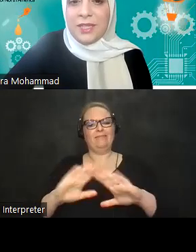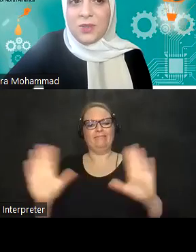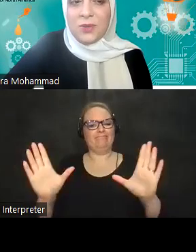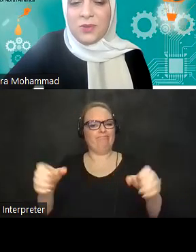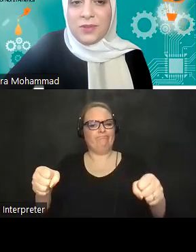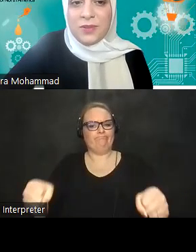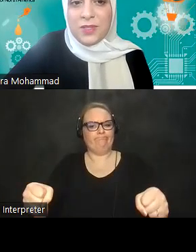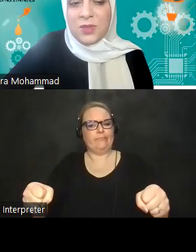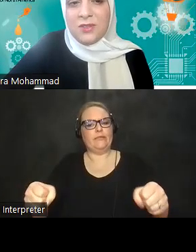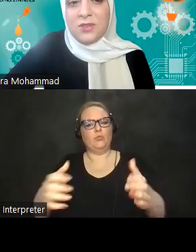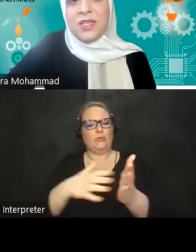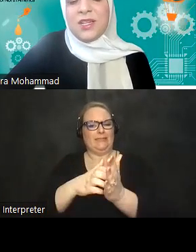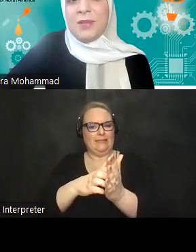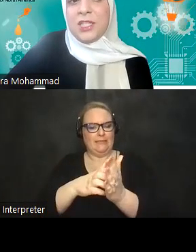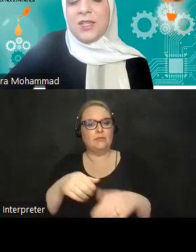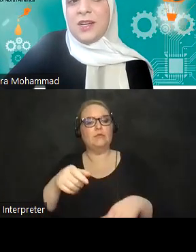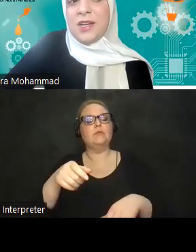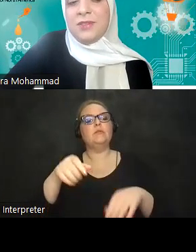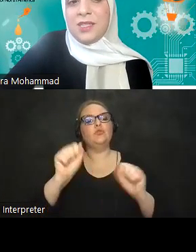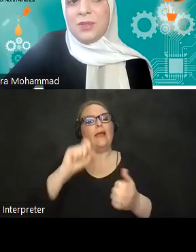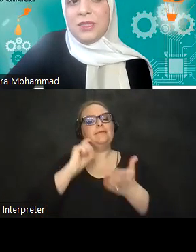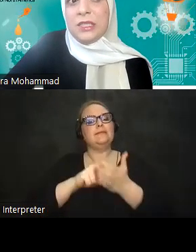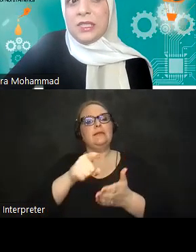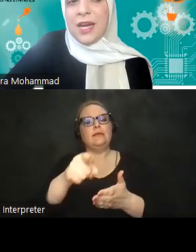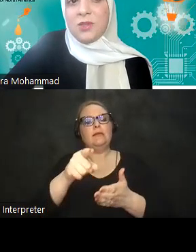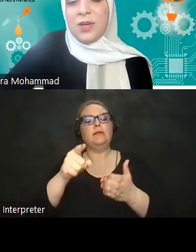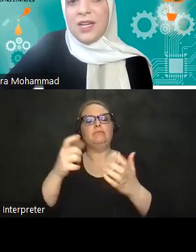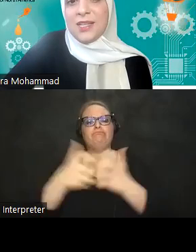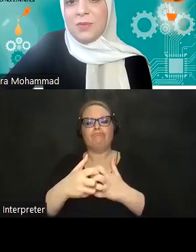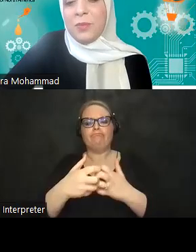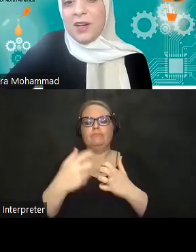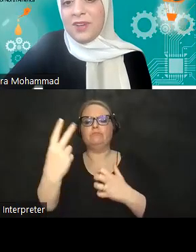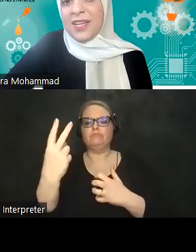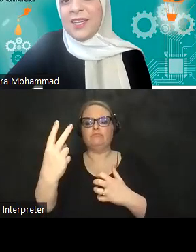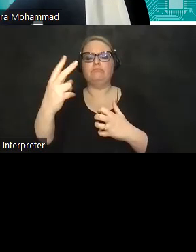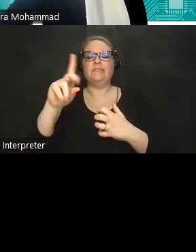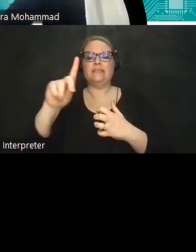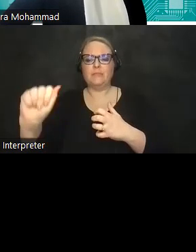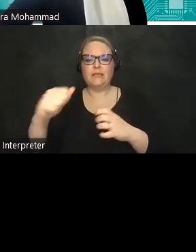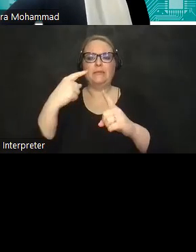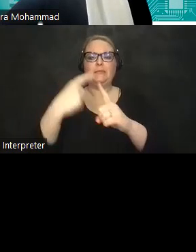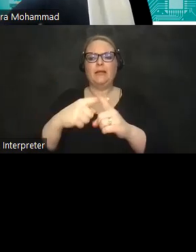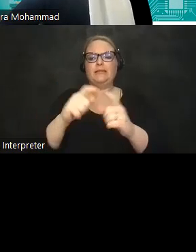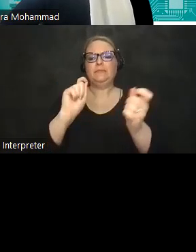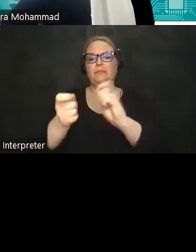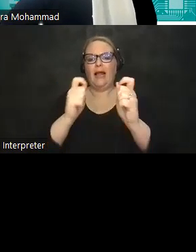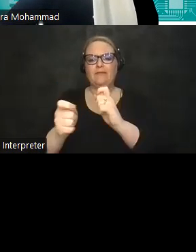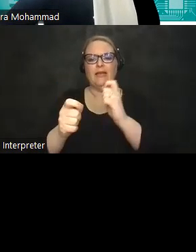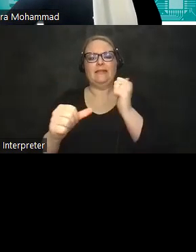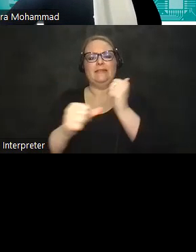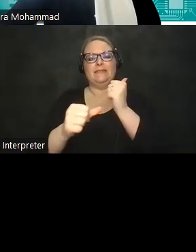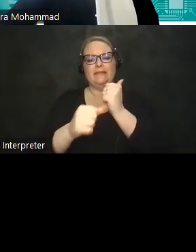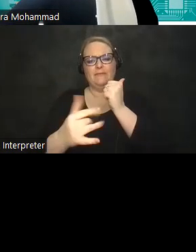and so this is where you see a combination of disabilities as well as modifying an existing assistive technology